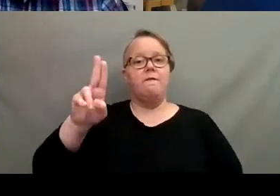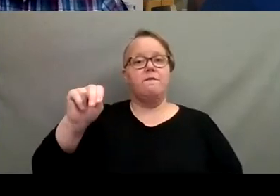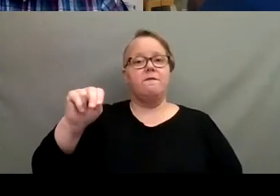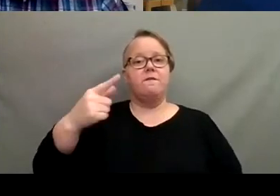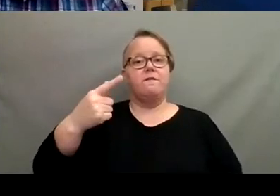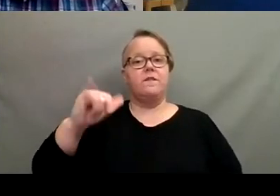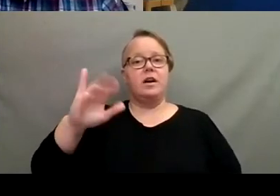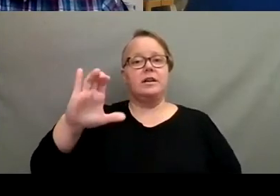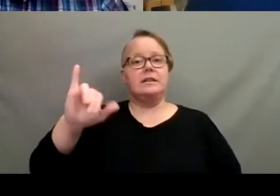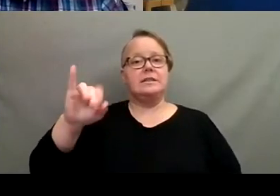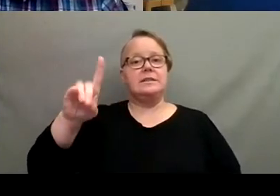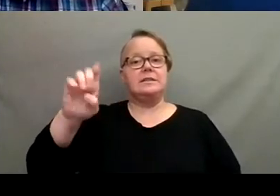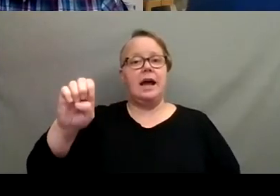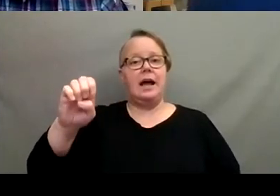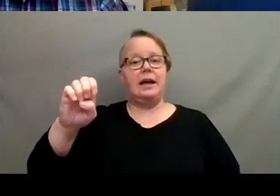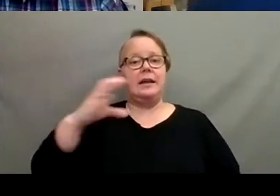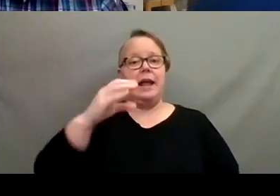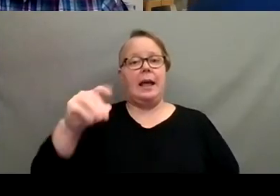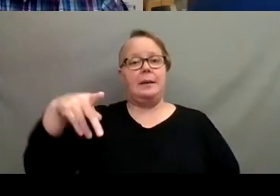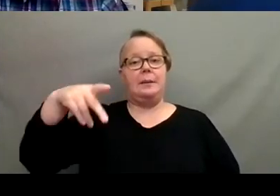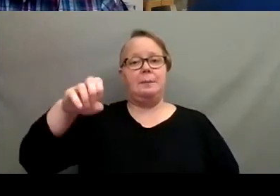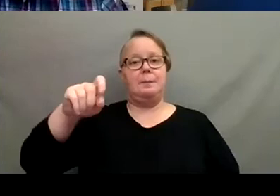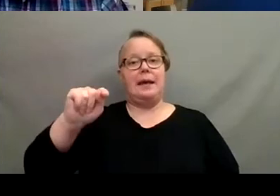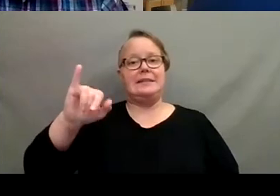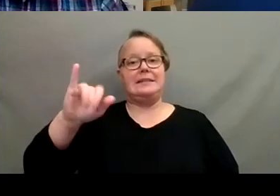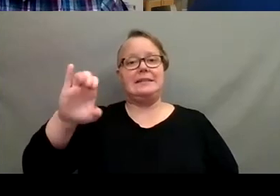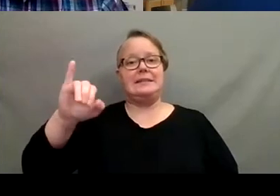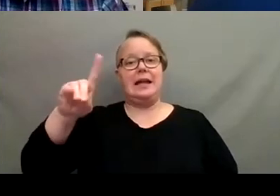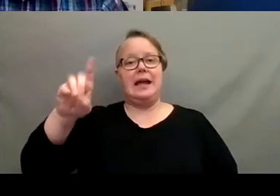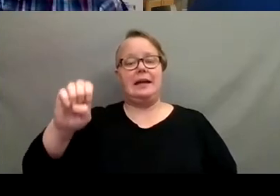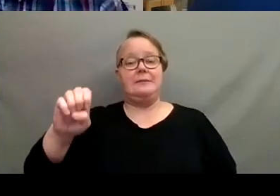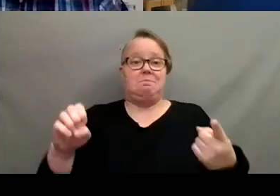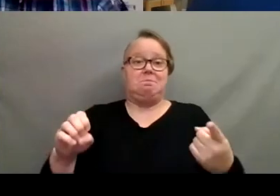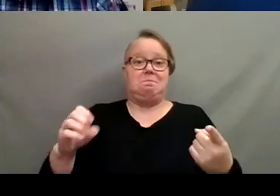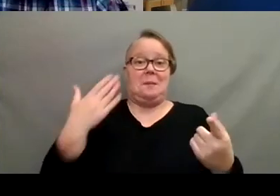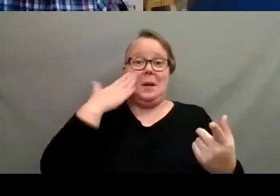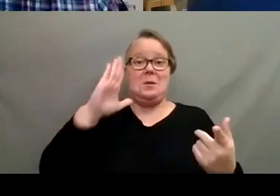Physical barrier. There you go. Science experiment.